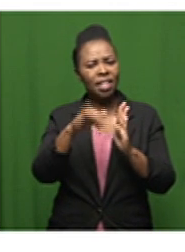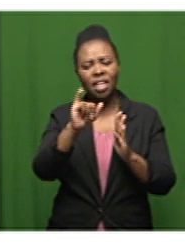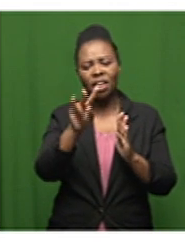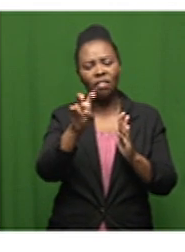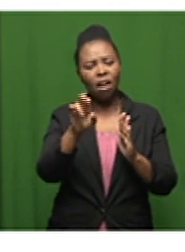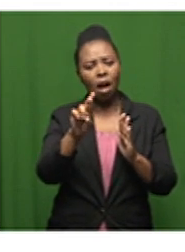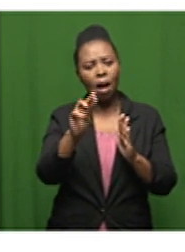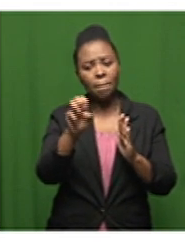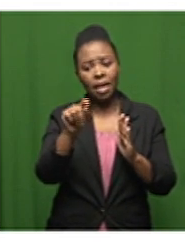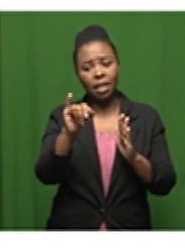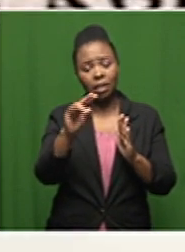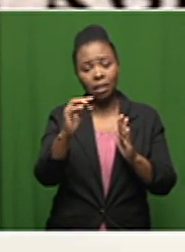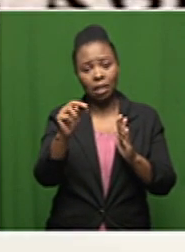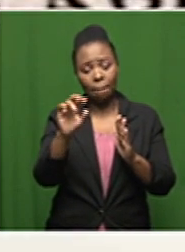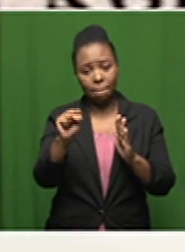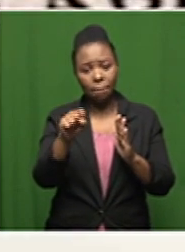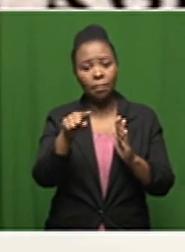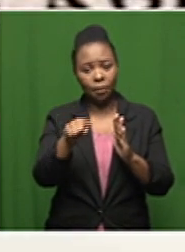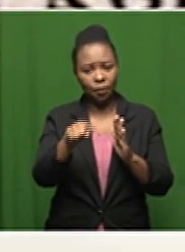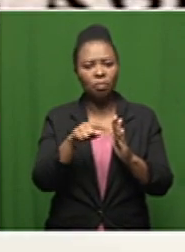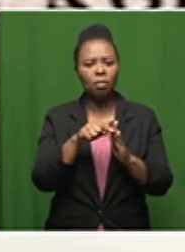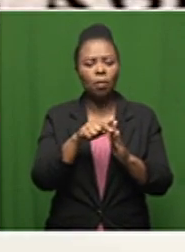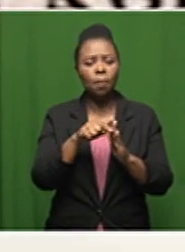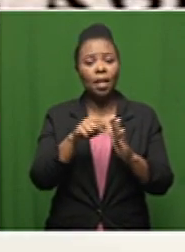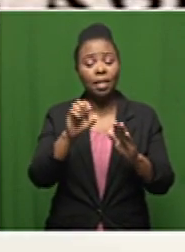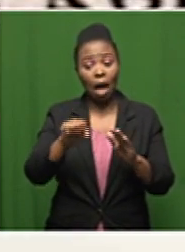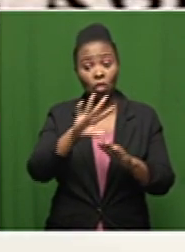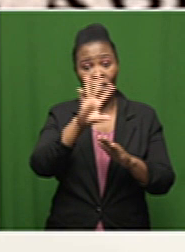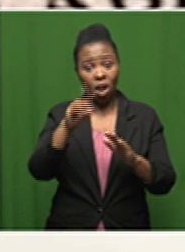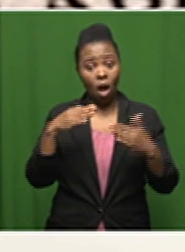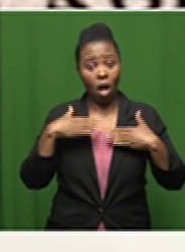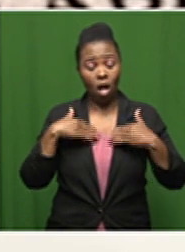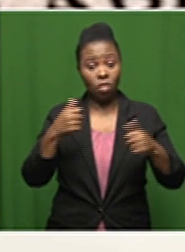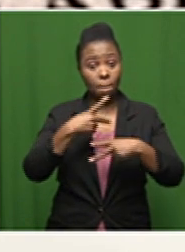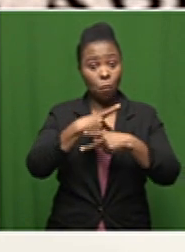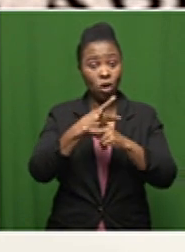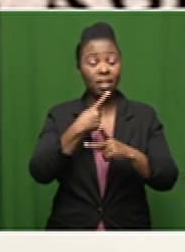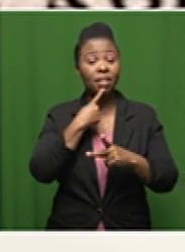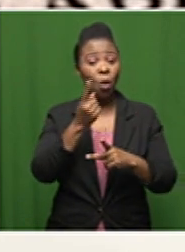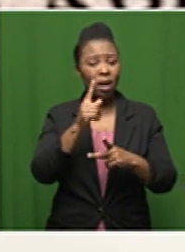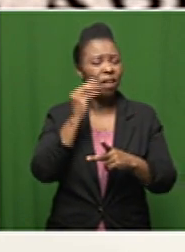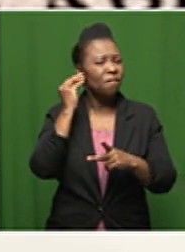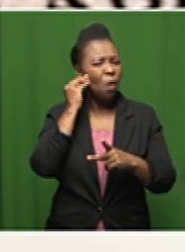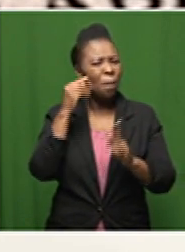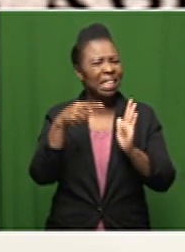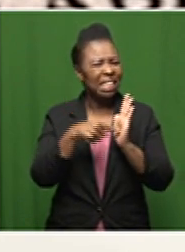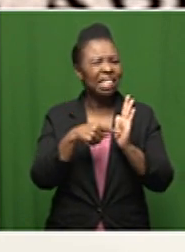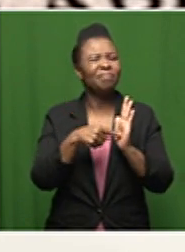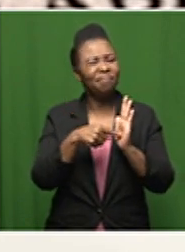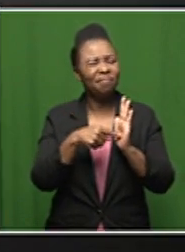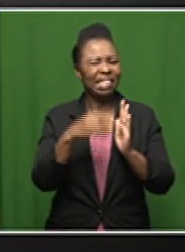treating covet 19 patients the south african health products authority says the information is still